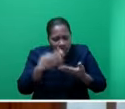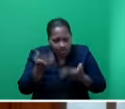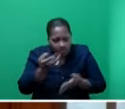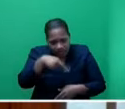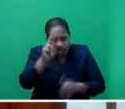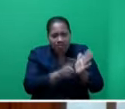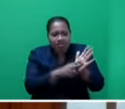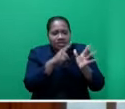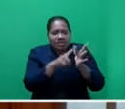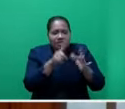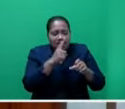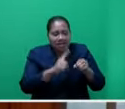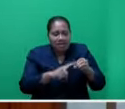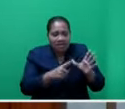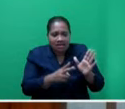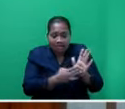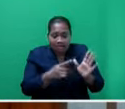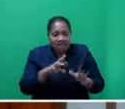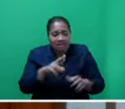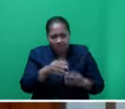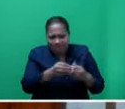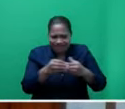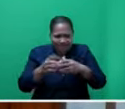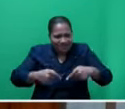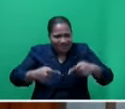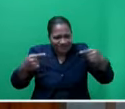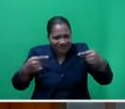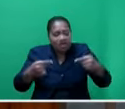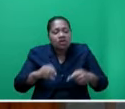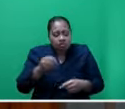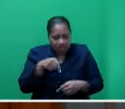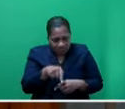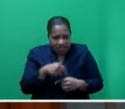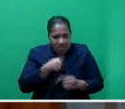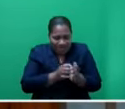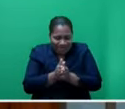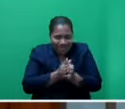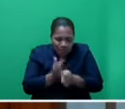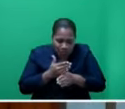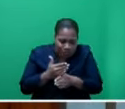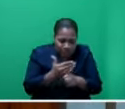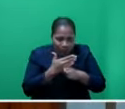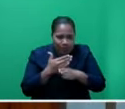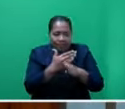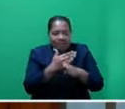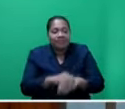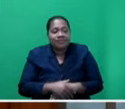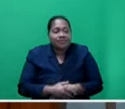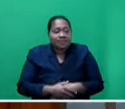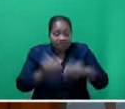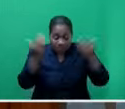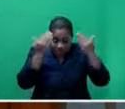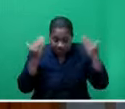election as the Leader of Opposition, and as the Whip, I look forward to working with him closely. Mr. Speaker, in